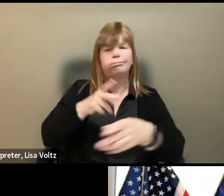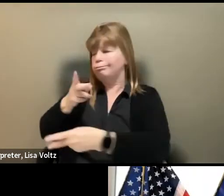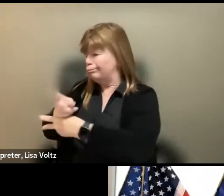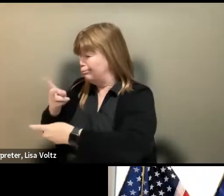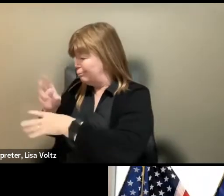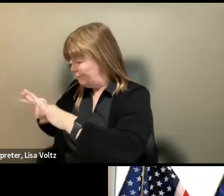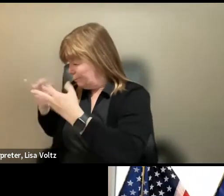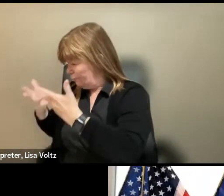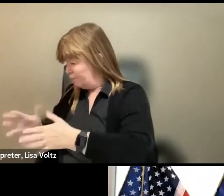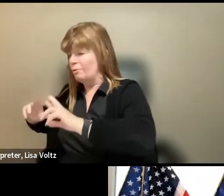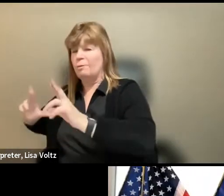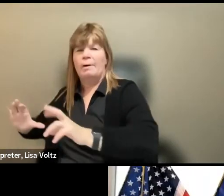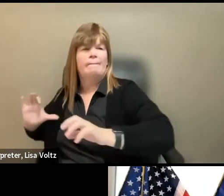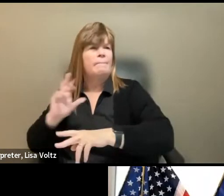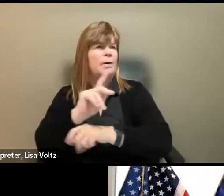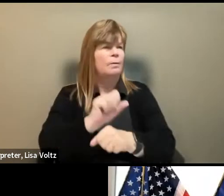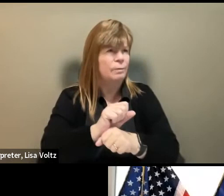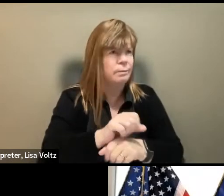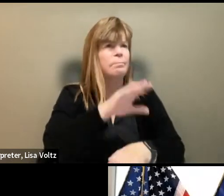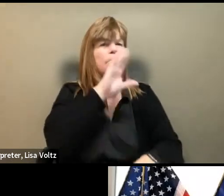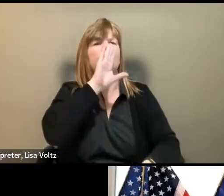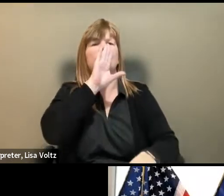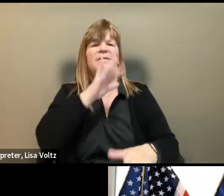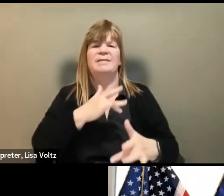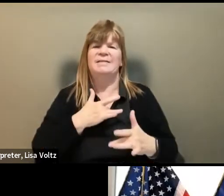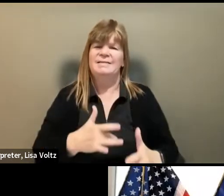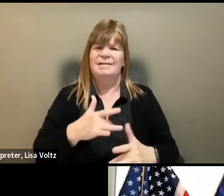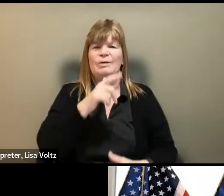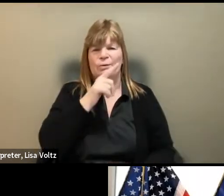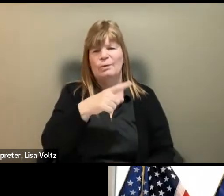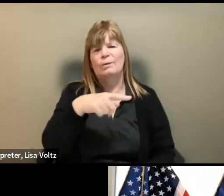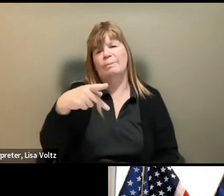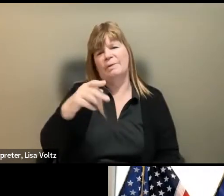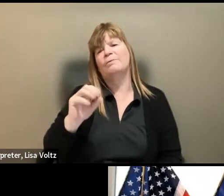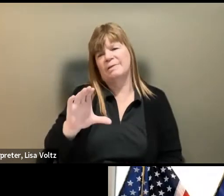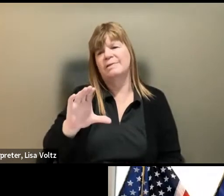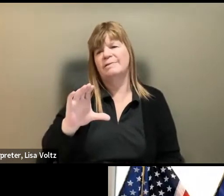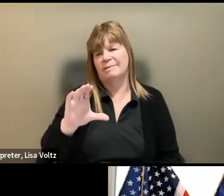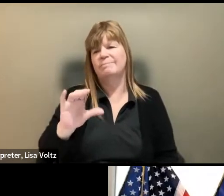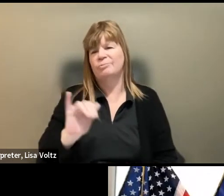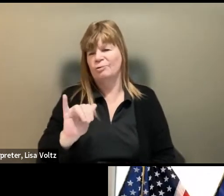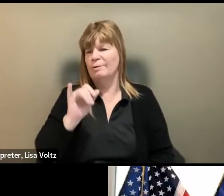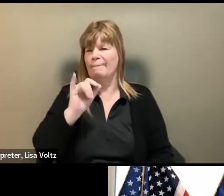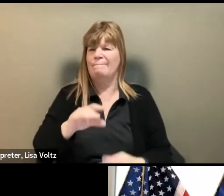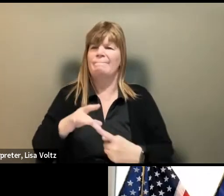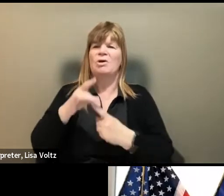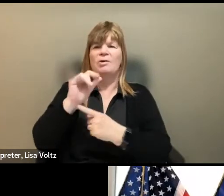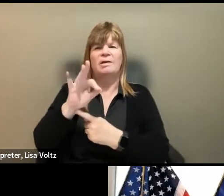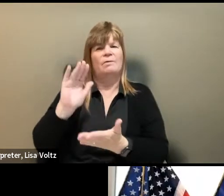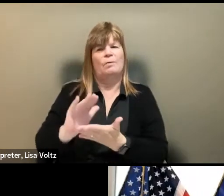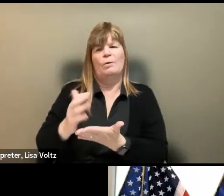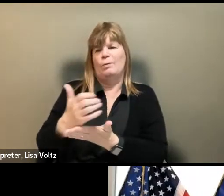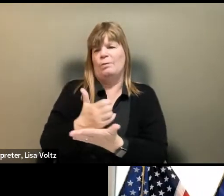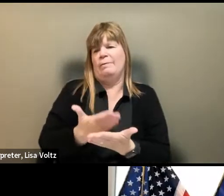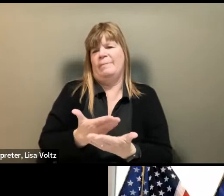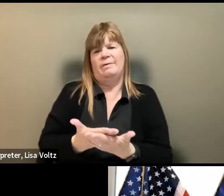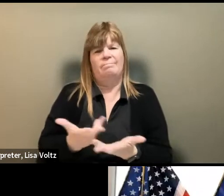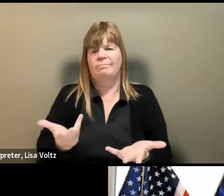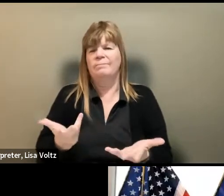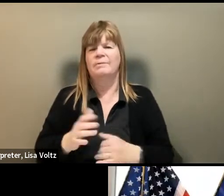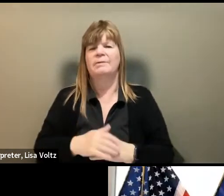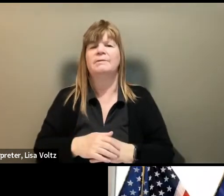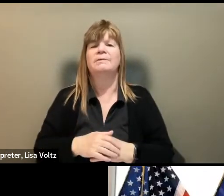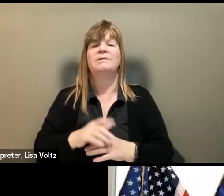it affects disproportionately women of color, especially those in low wage jobs. The issue often starts at the very beginning